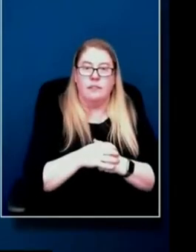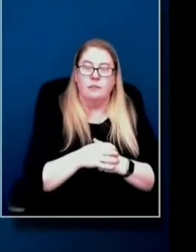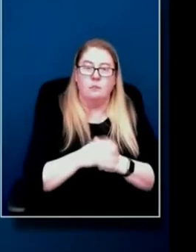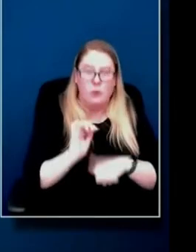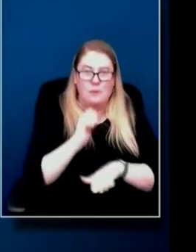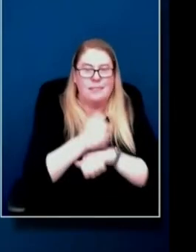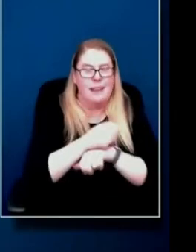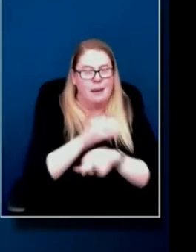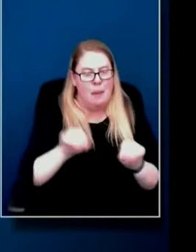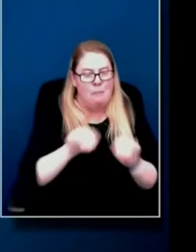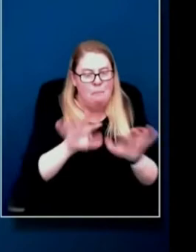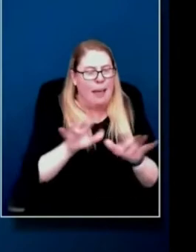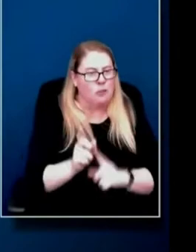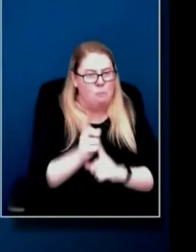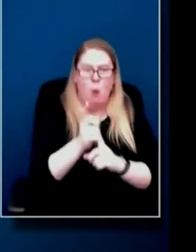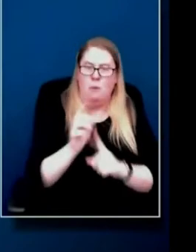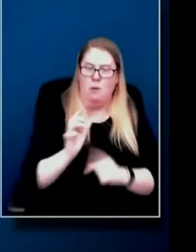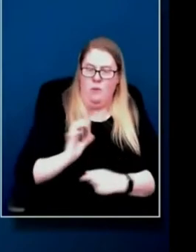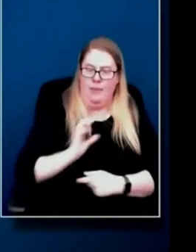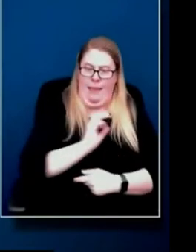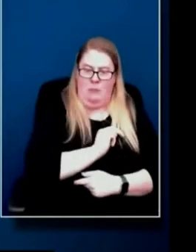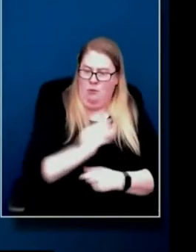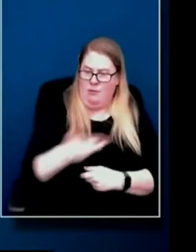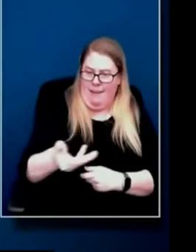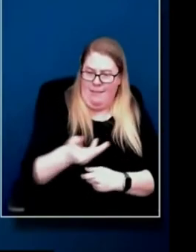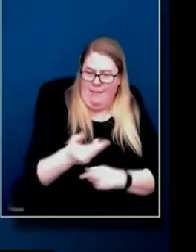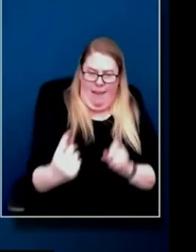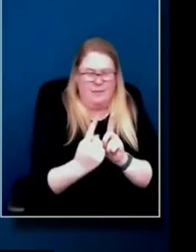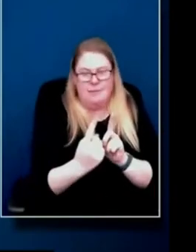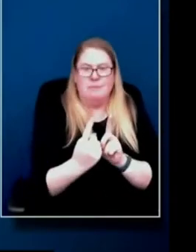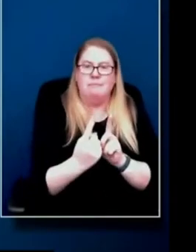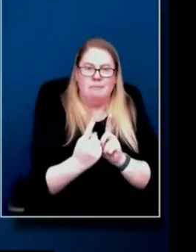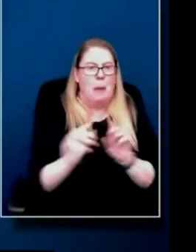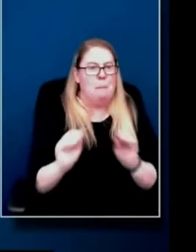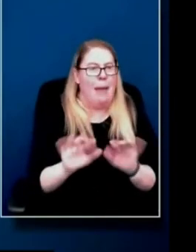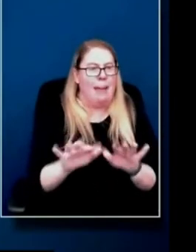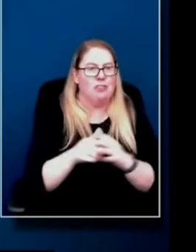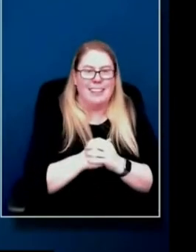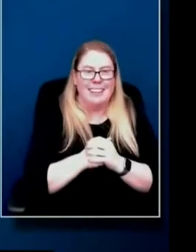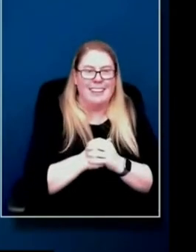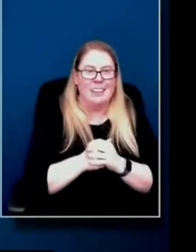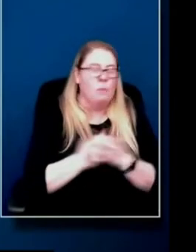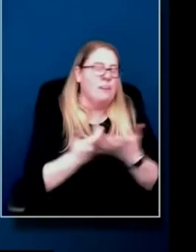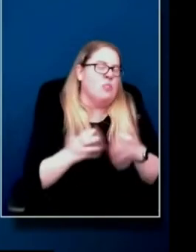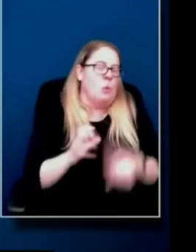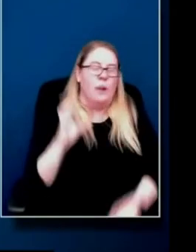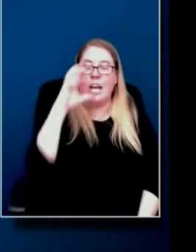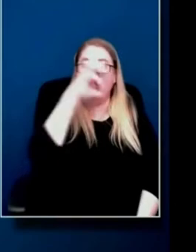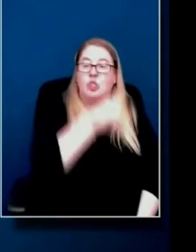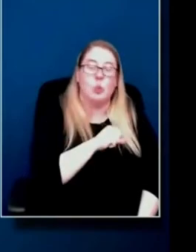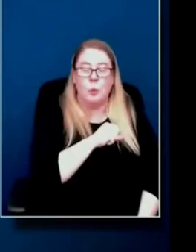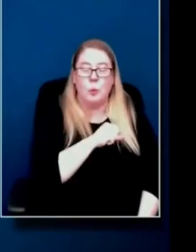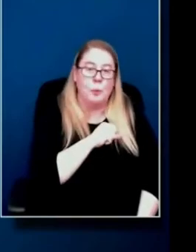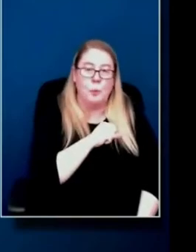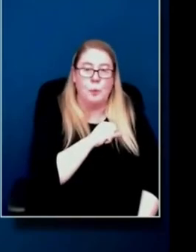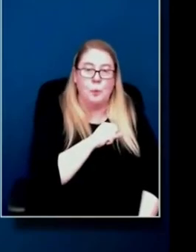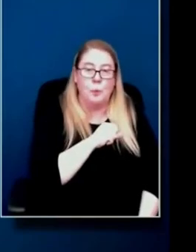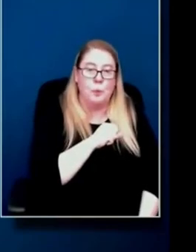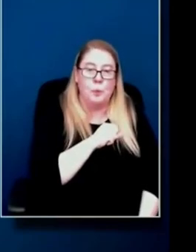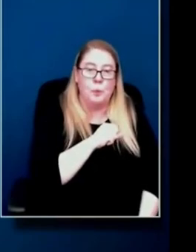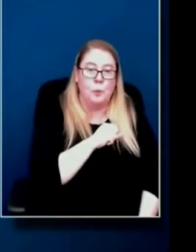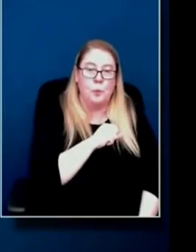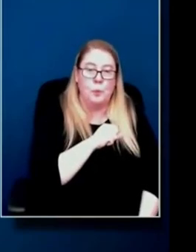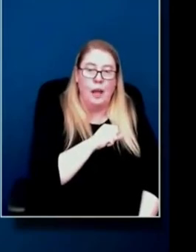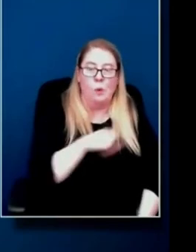magical moment with our cast members, with our guests. And we don't want to just assume because someone might be in, in our